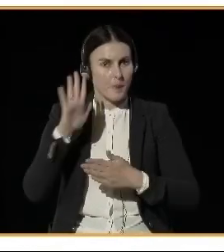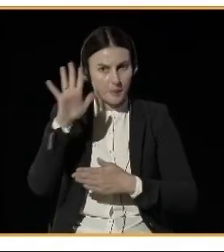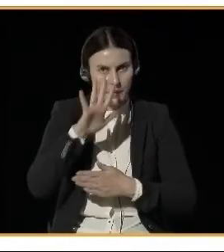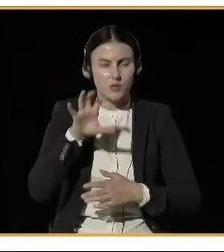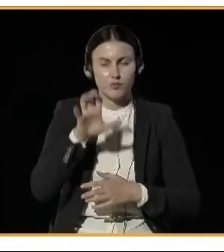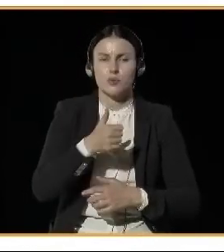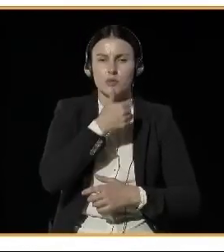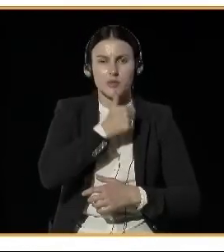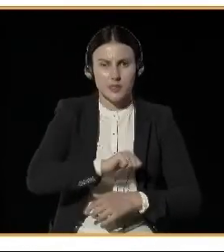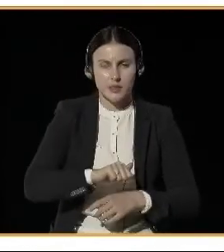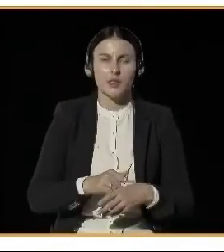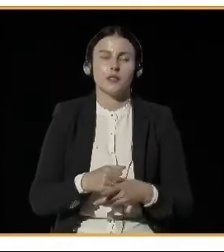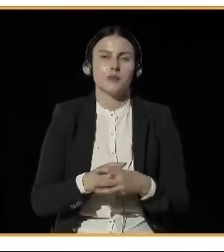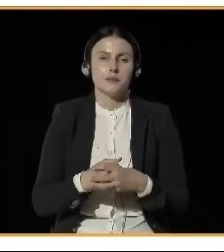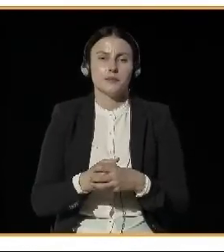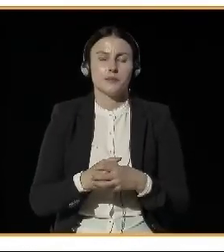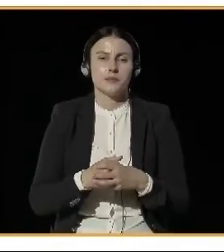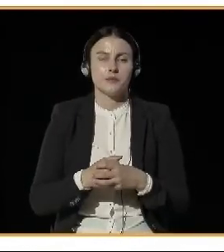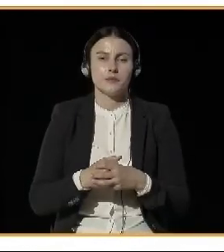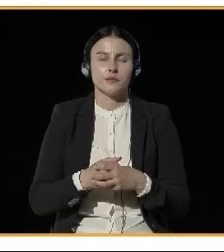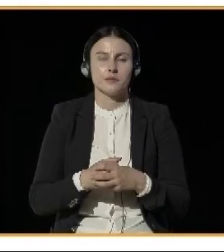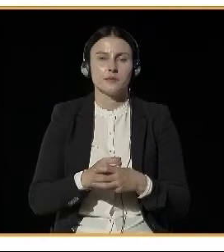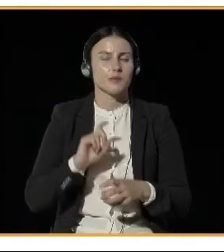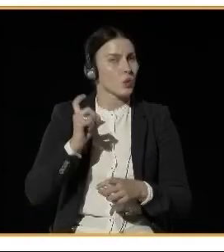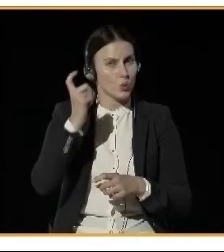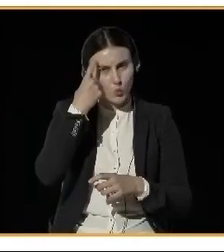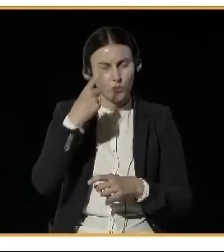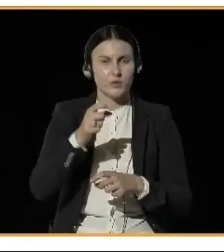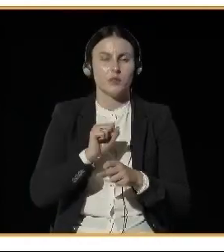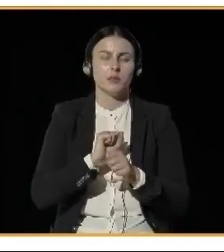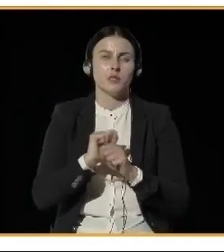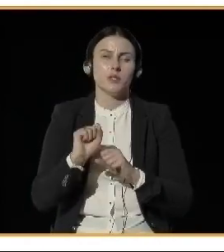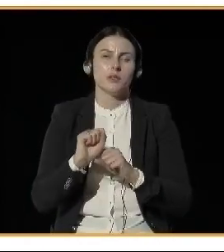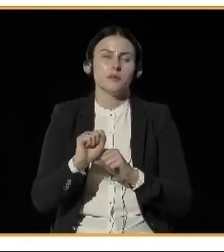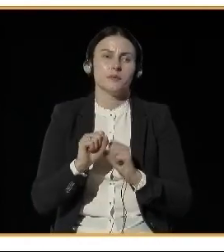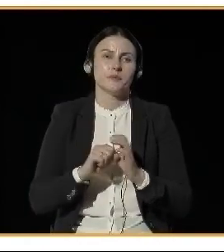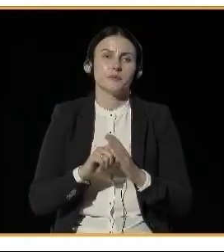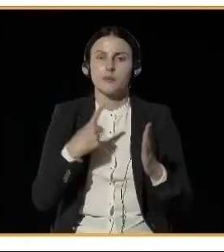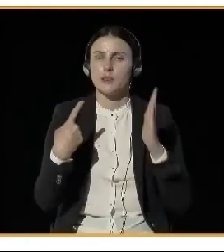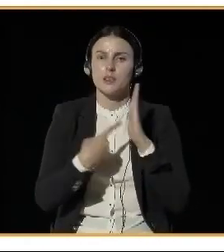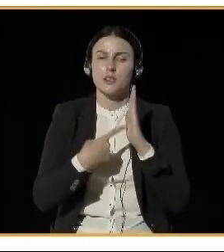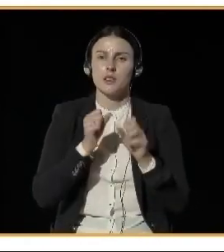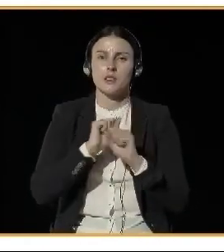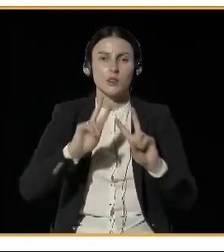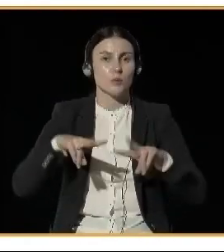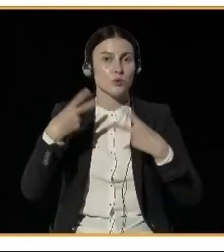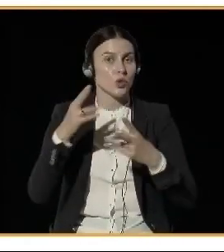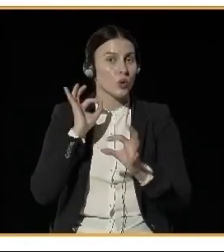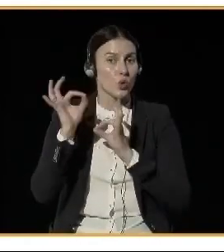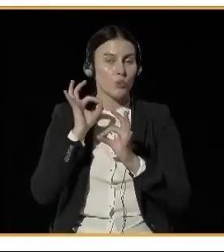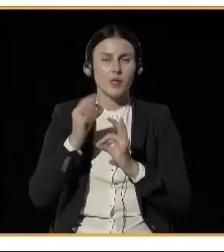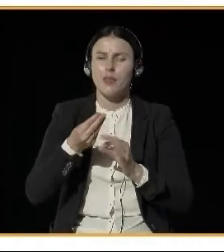trying to get the message across to as big a group as possible and on as many platforms as